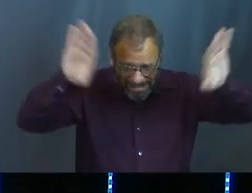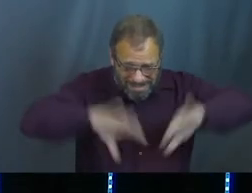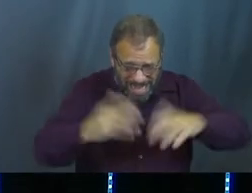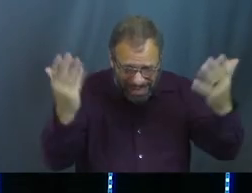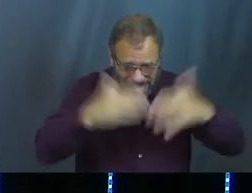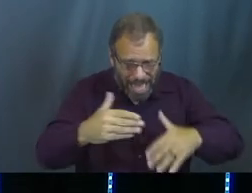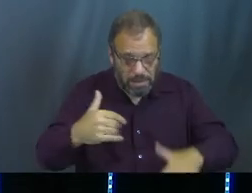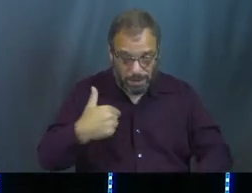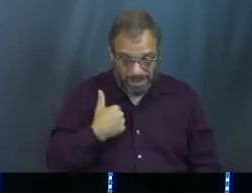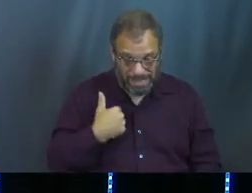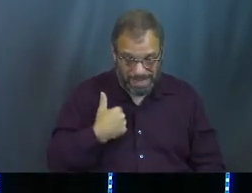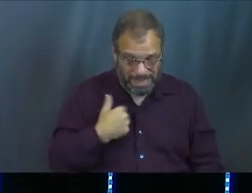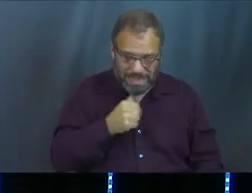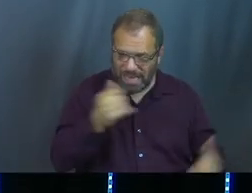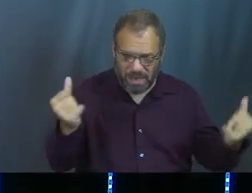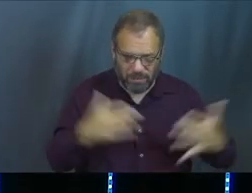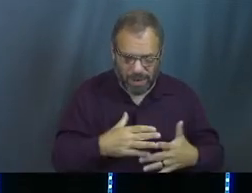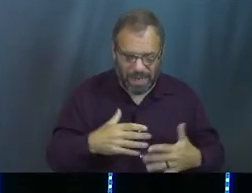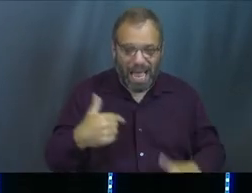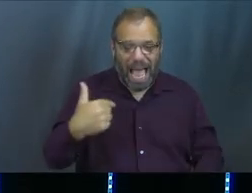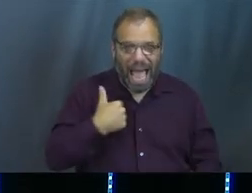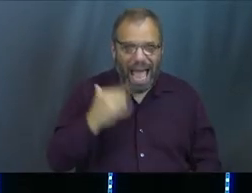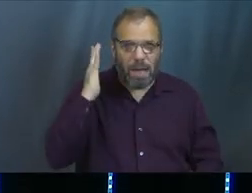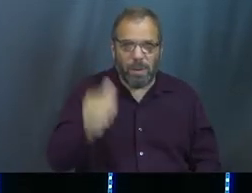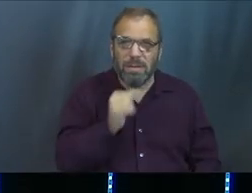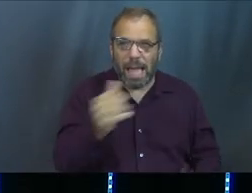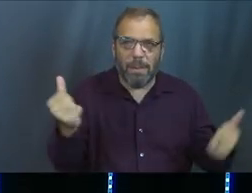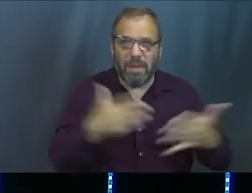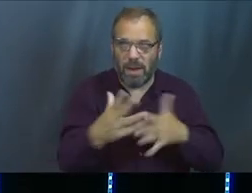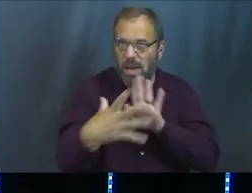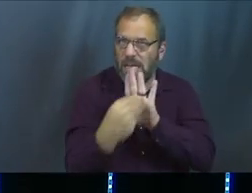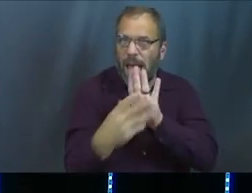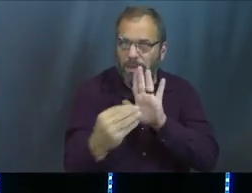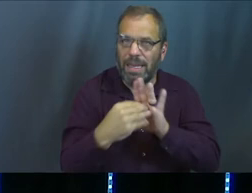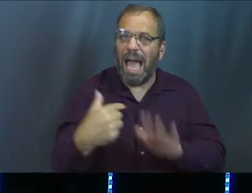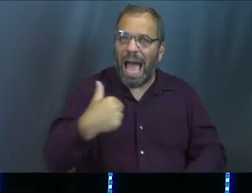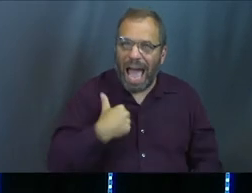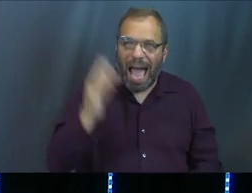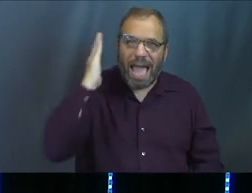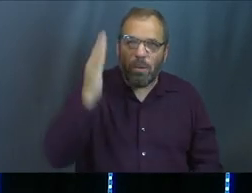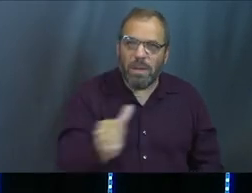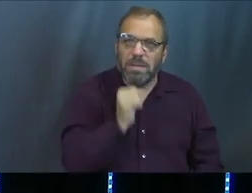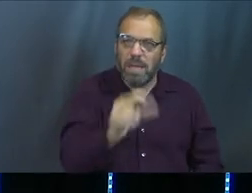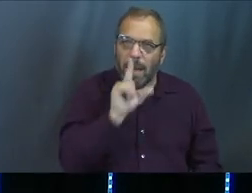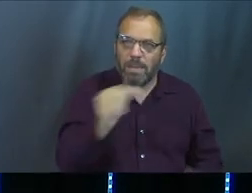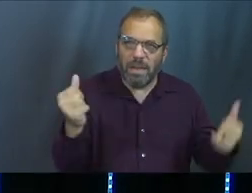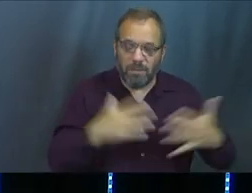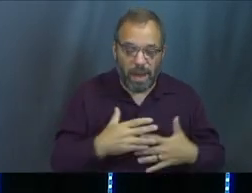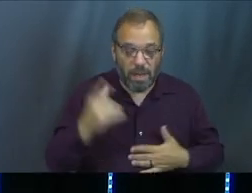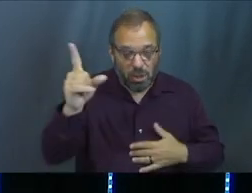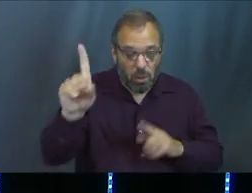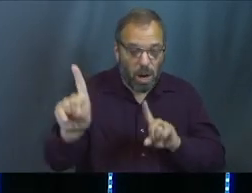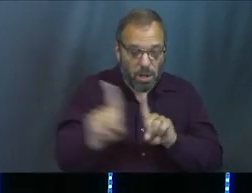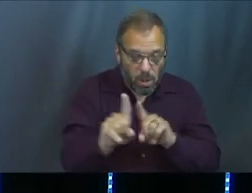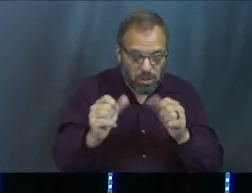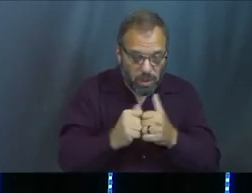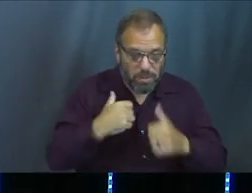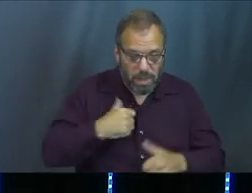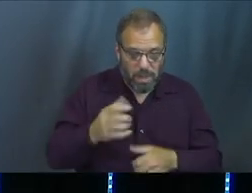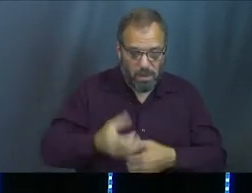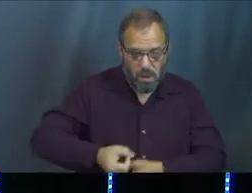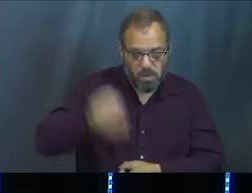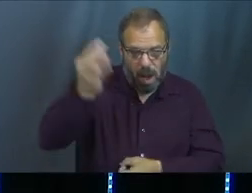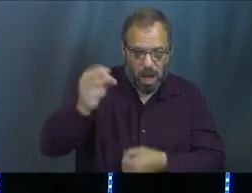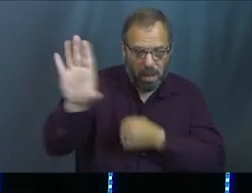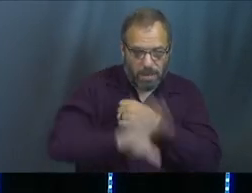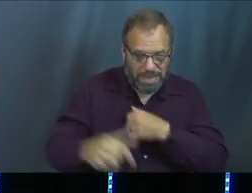valley, I will not be afraid. Everybody say, I will not be afraid. Come on. For you are close beside me. Your rod and